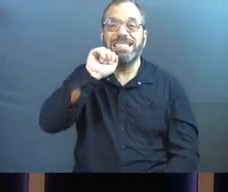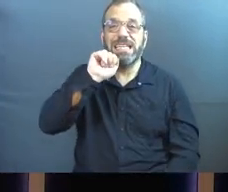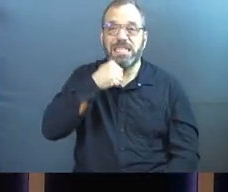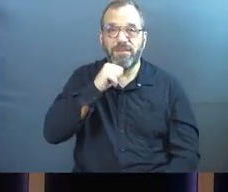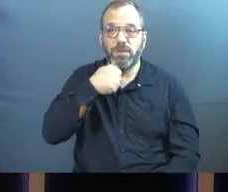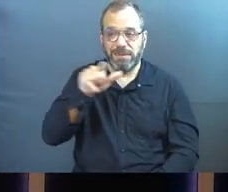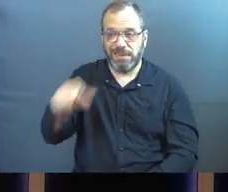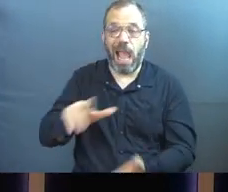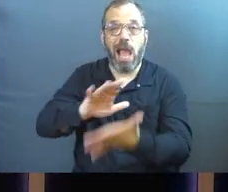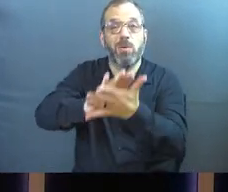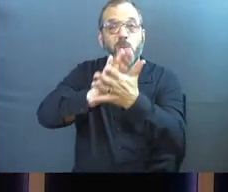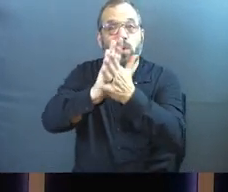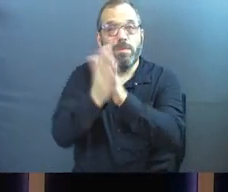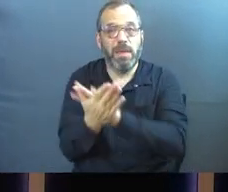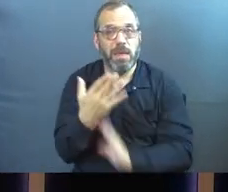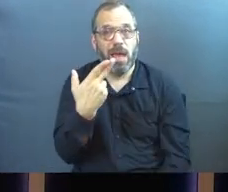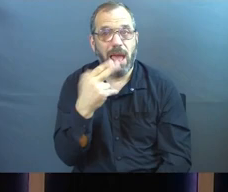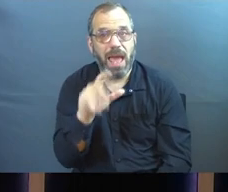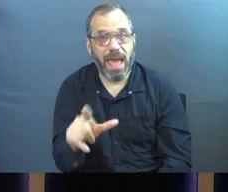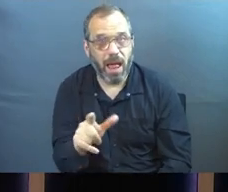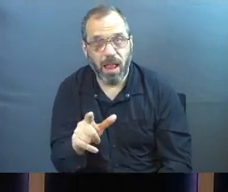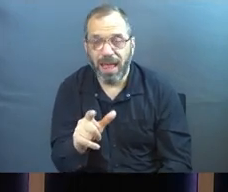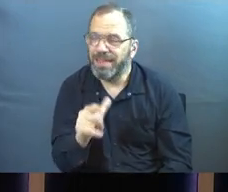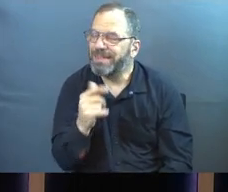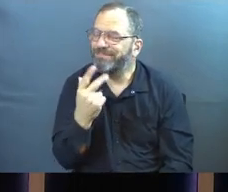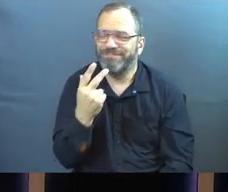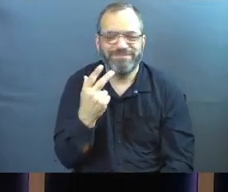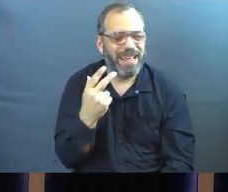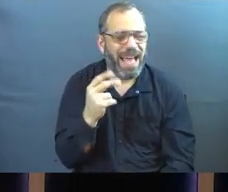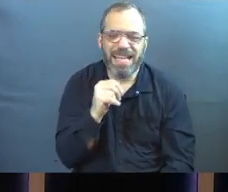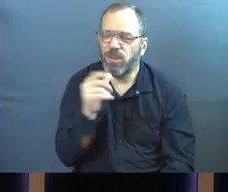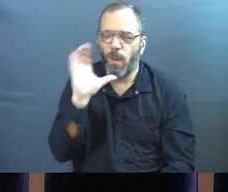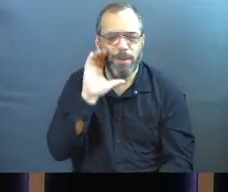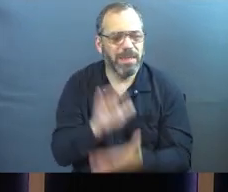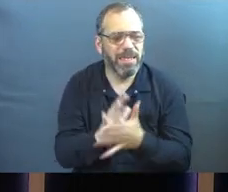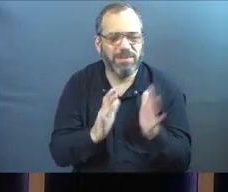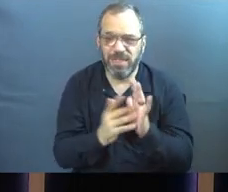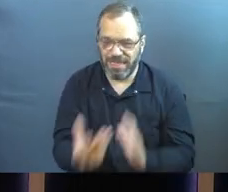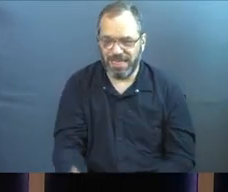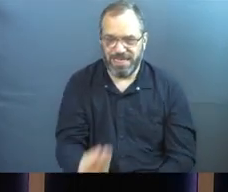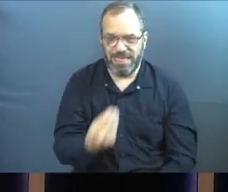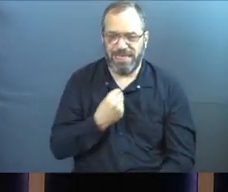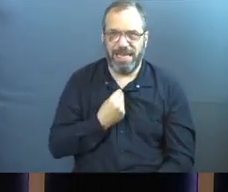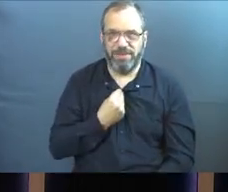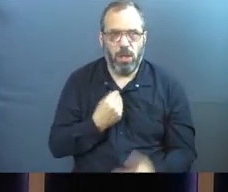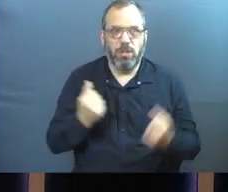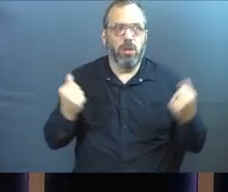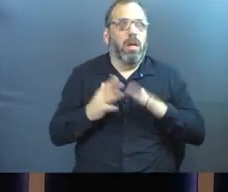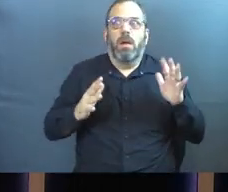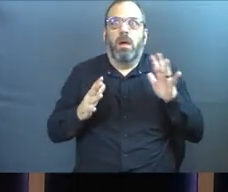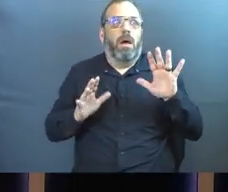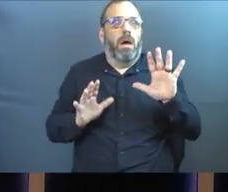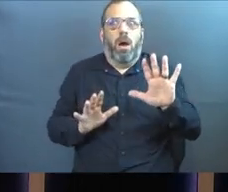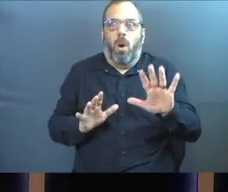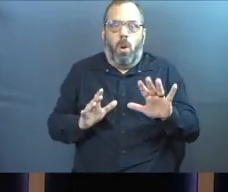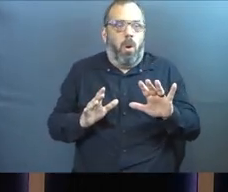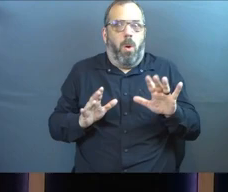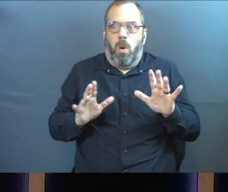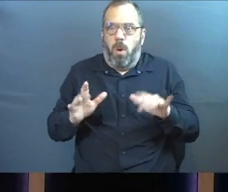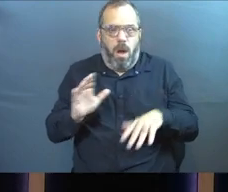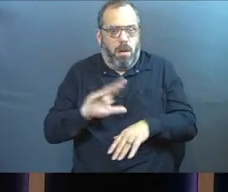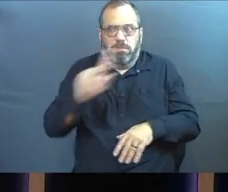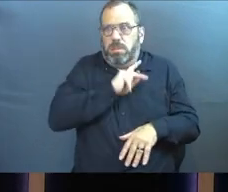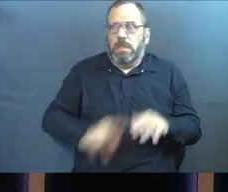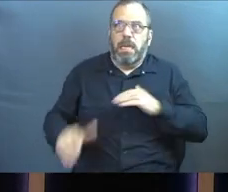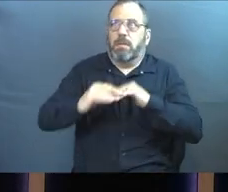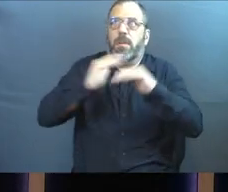that it will be. I don't believe Jesus gives us this in order to freak us out and scare us into the